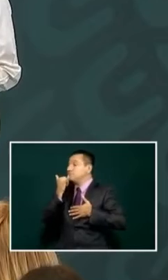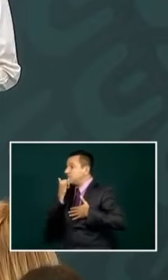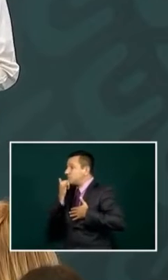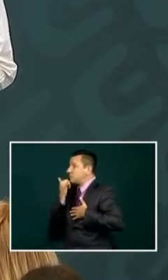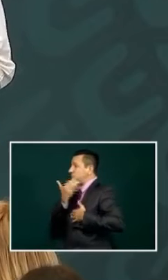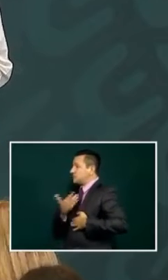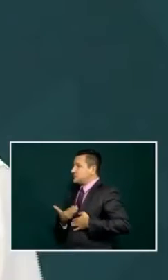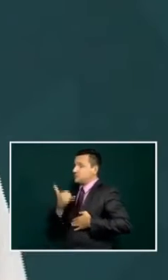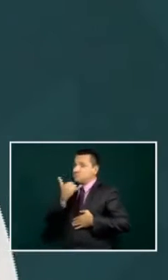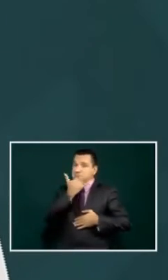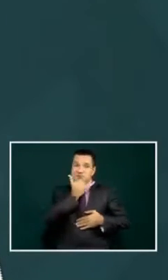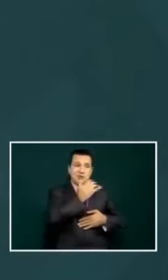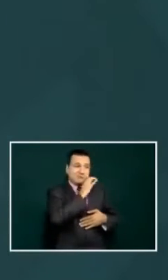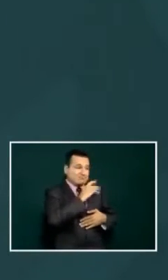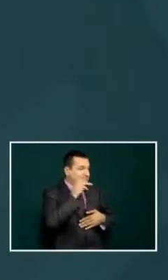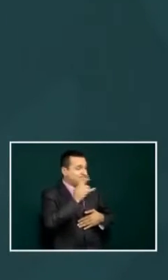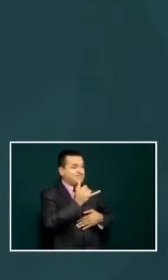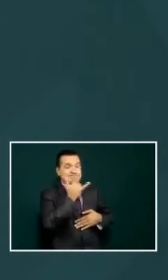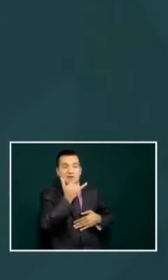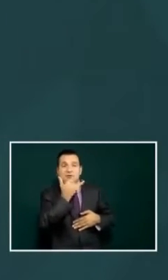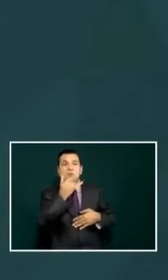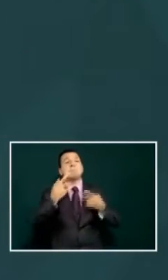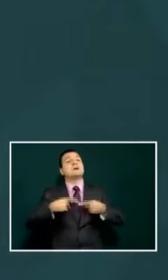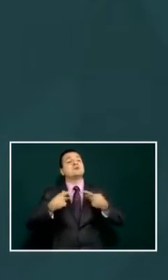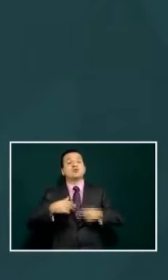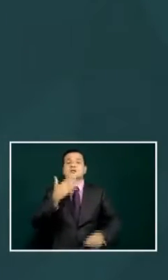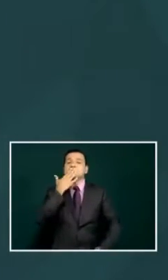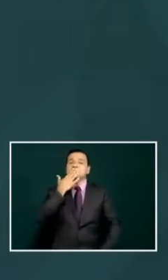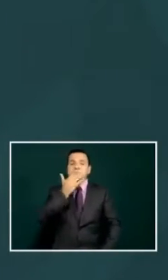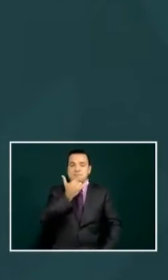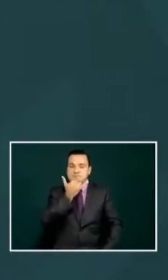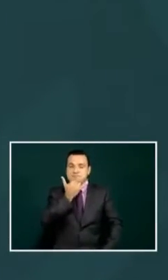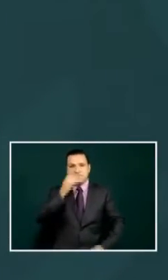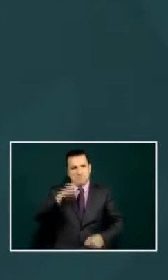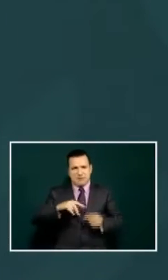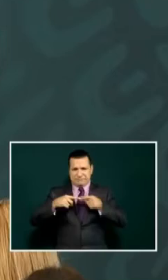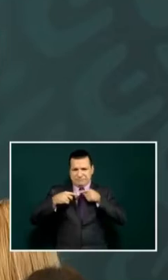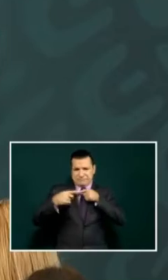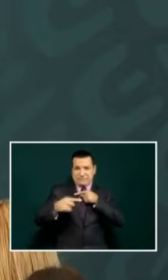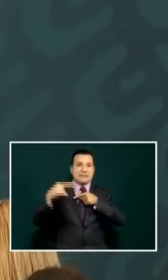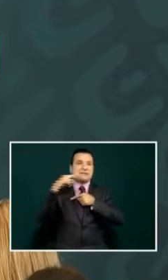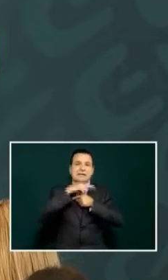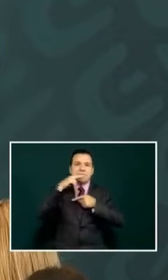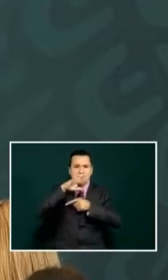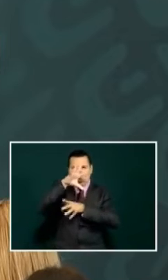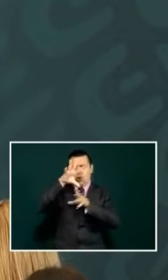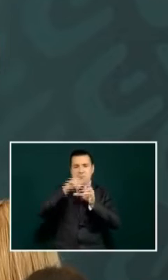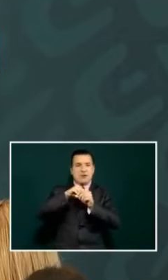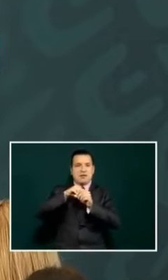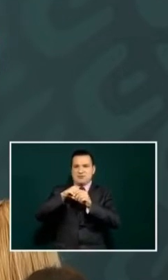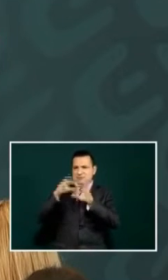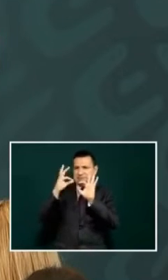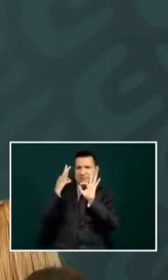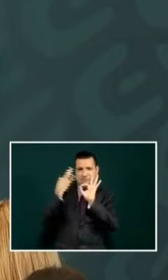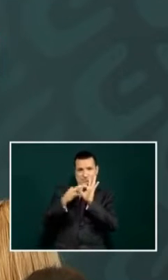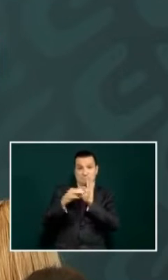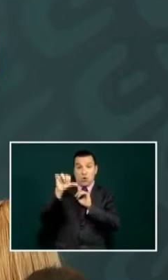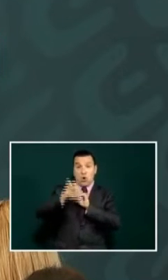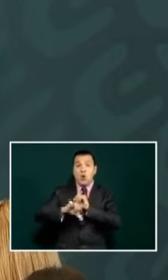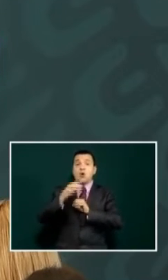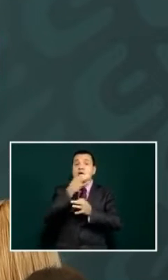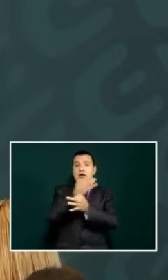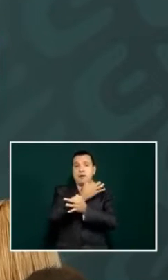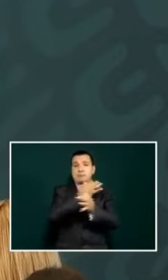were hoping to have finished by now but believe me that very soon we will